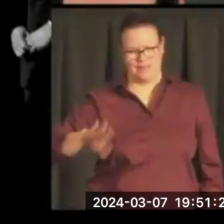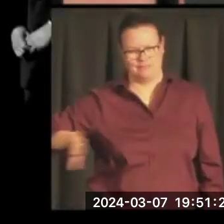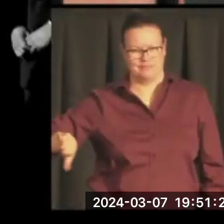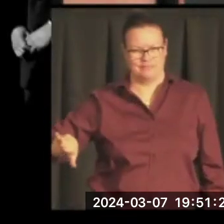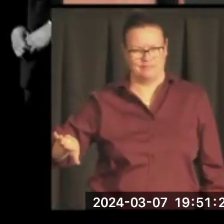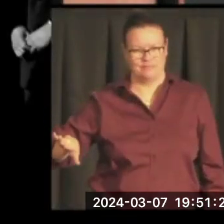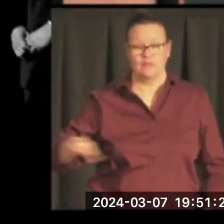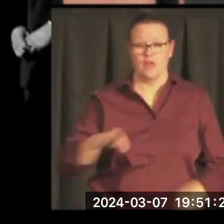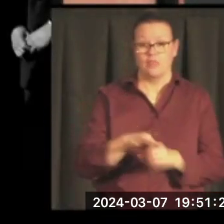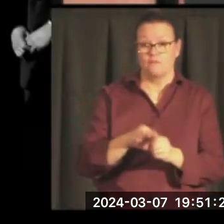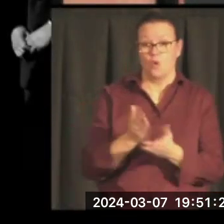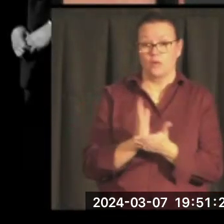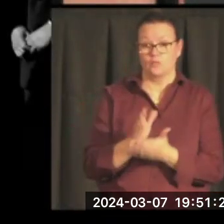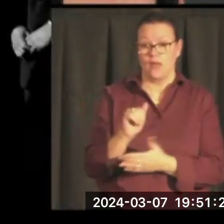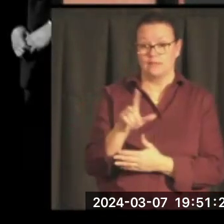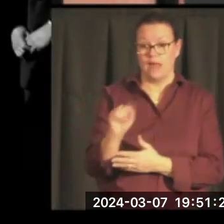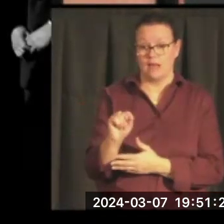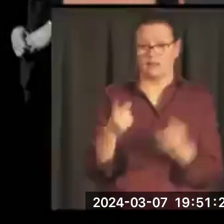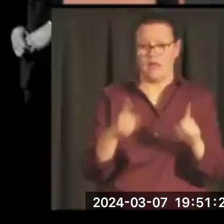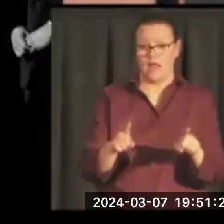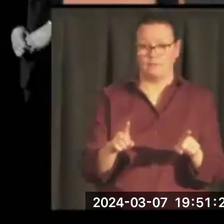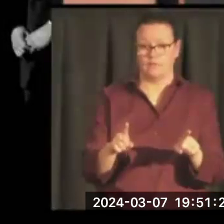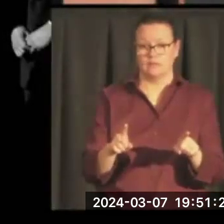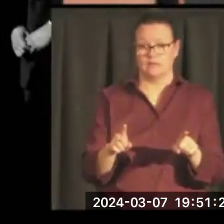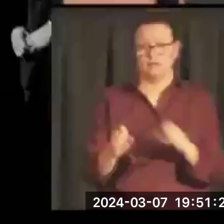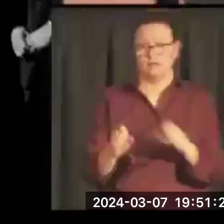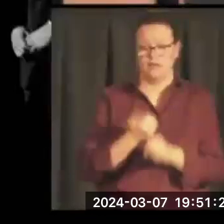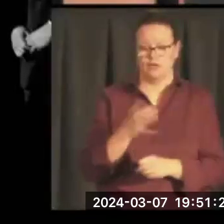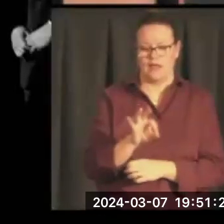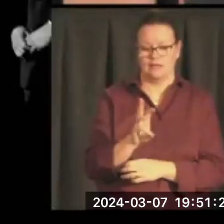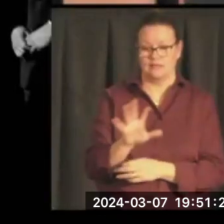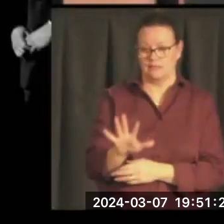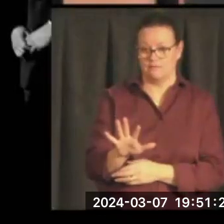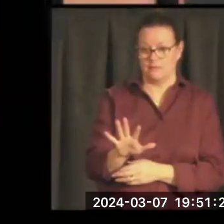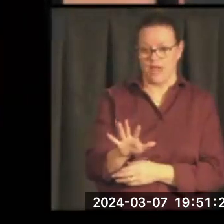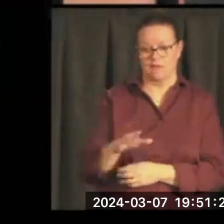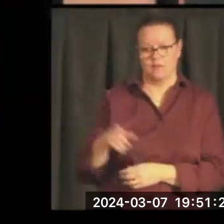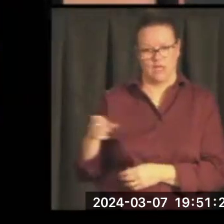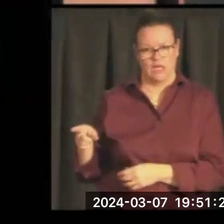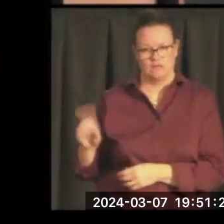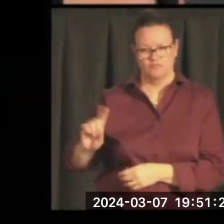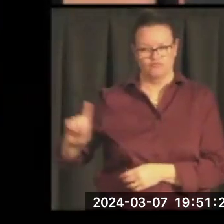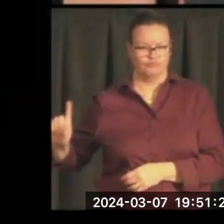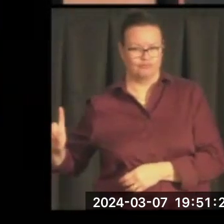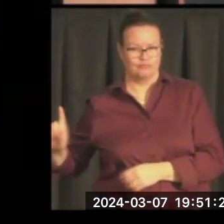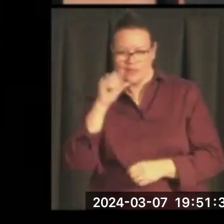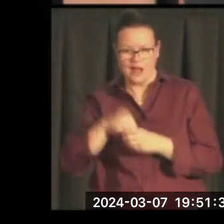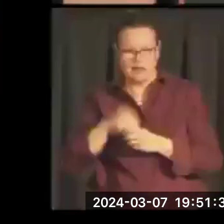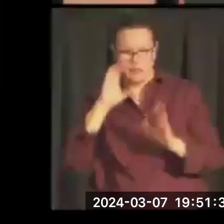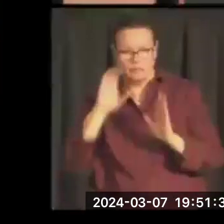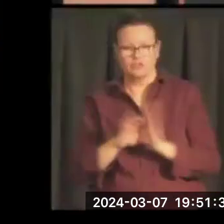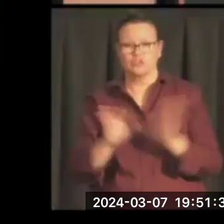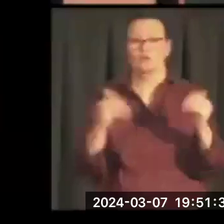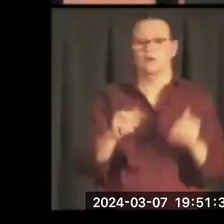Voting Rights Act occurs next year in 1965. The same year, Medicare